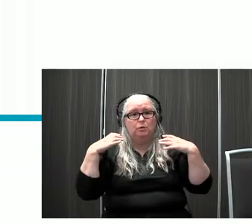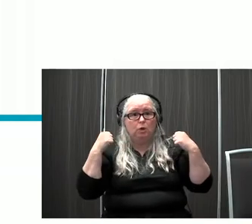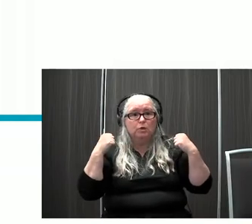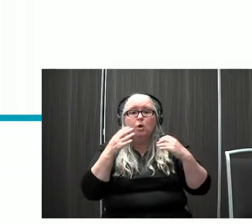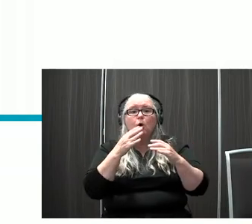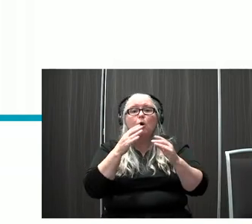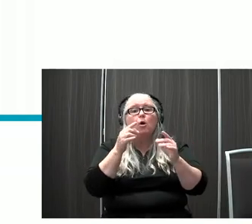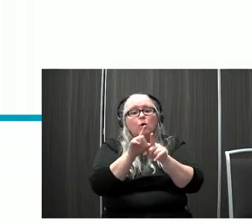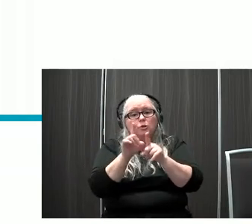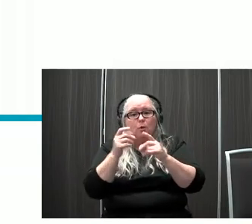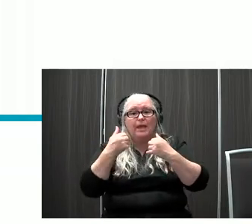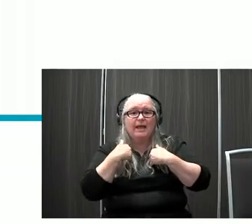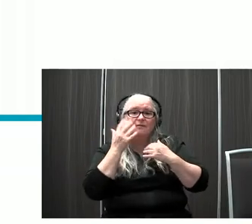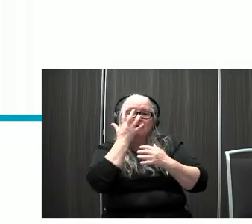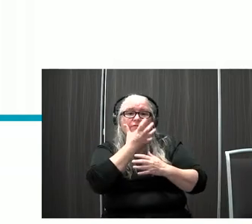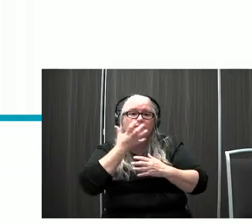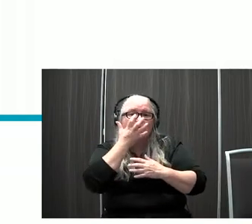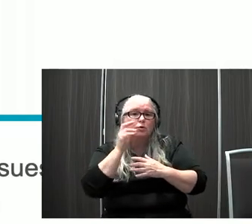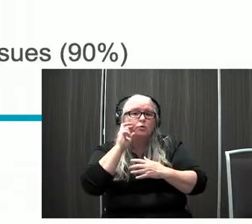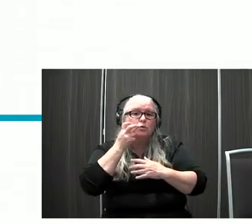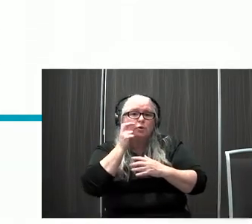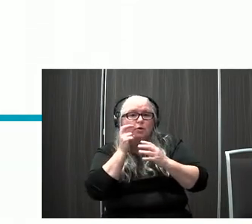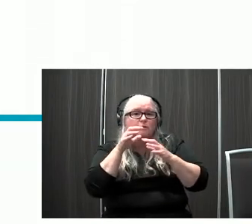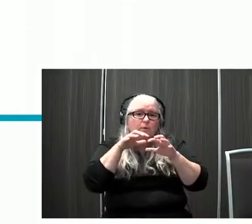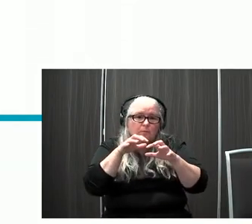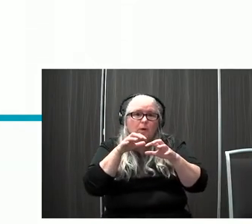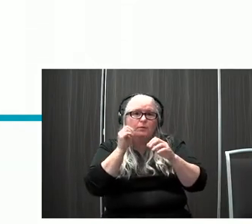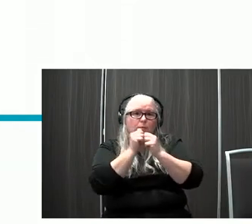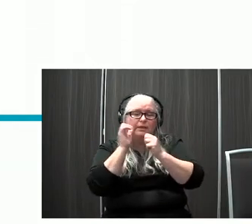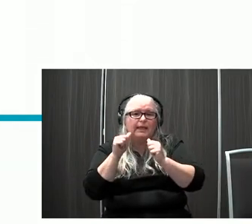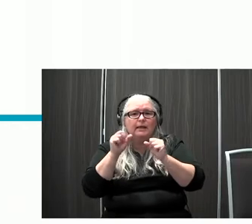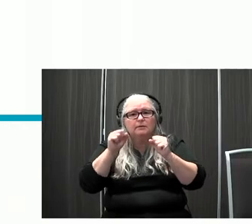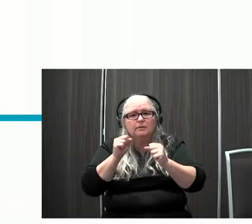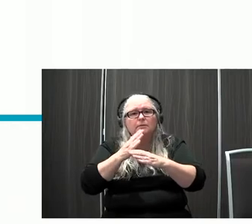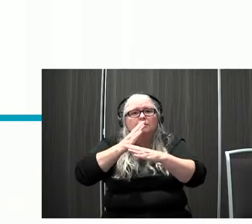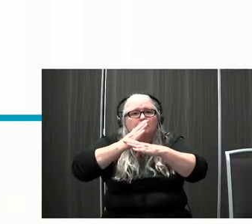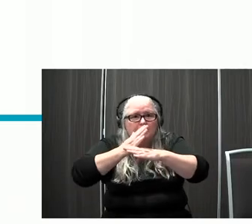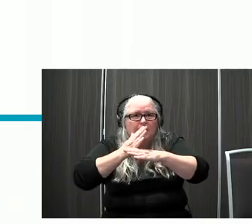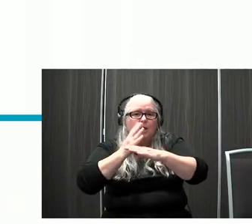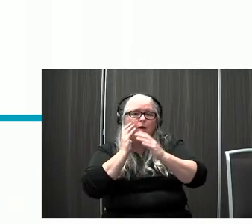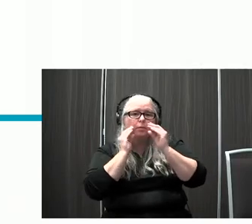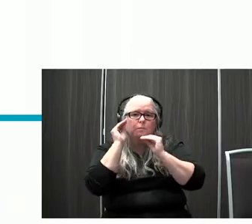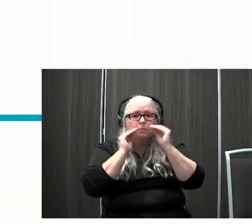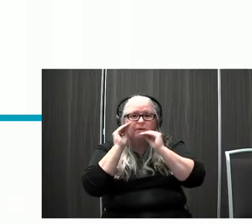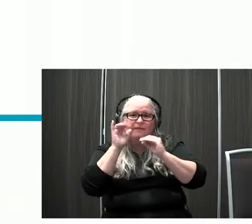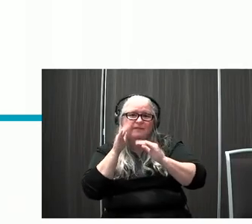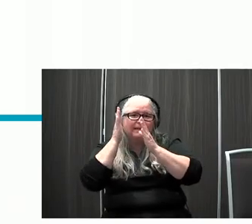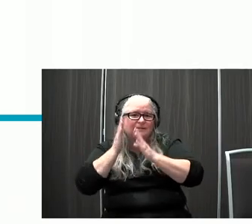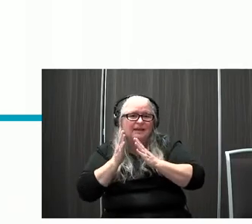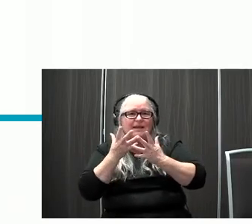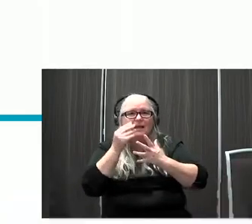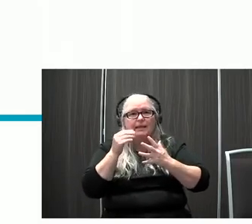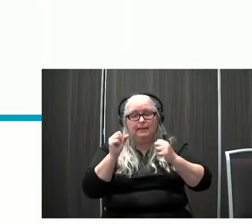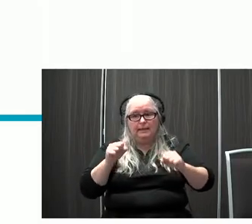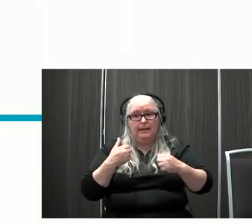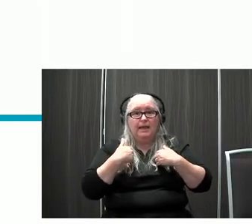can affect their blinking ability on that side. They can expect visual acuity issues at 90% or